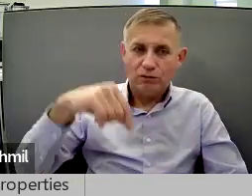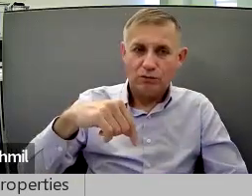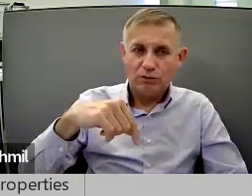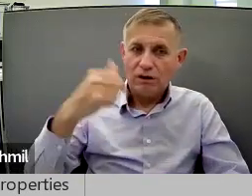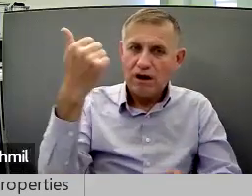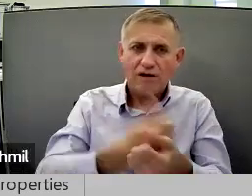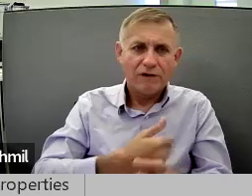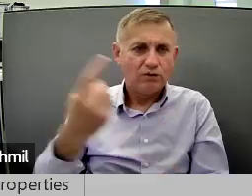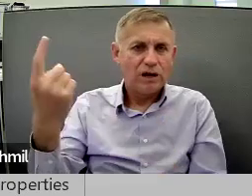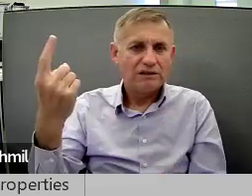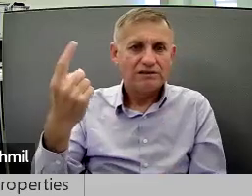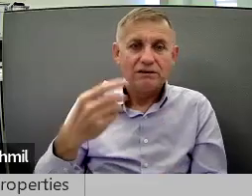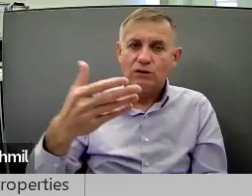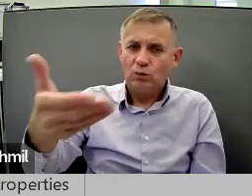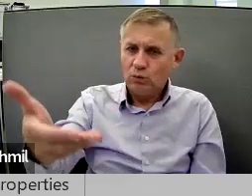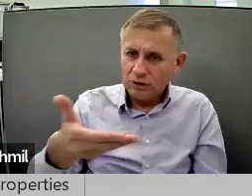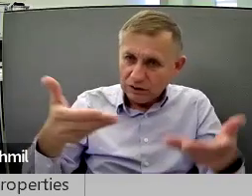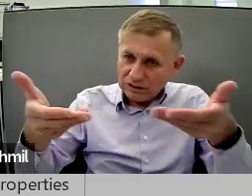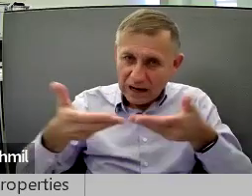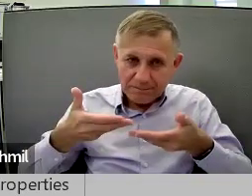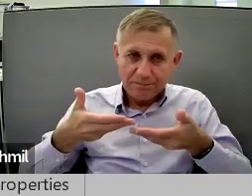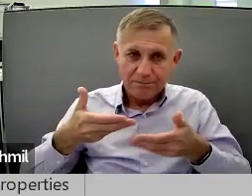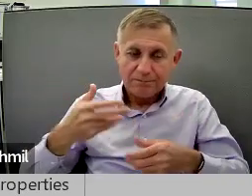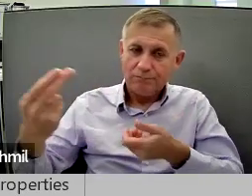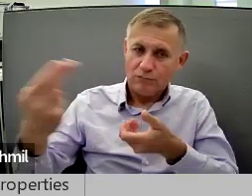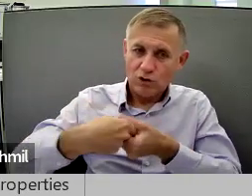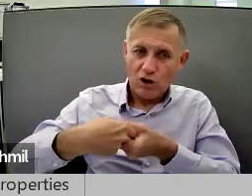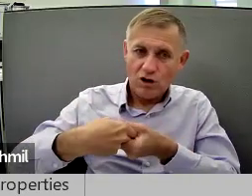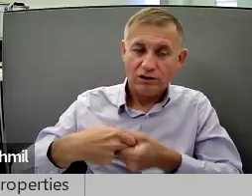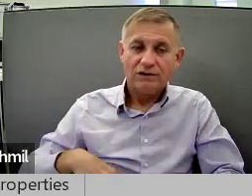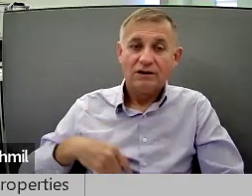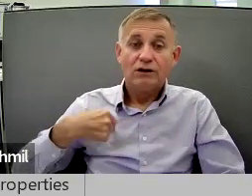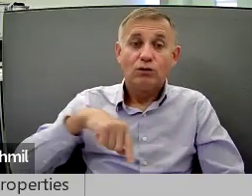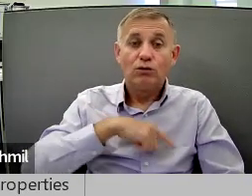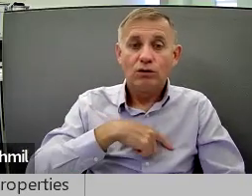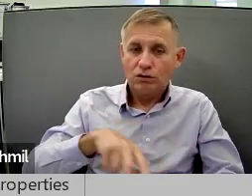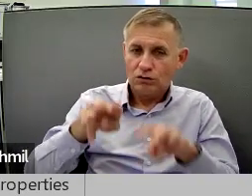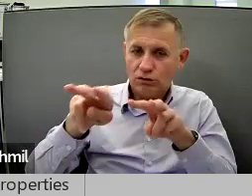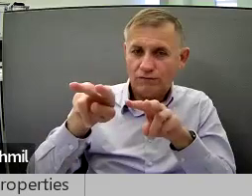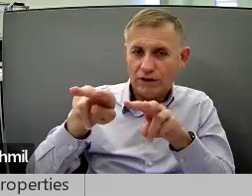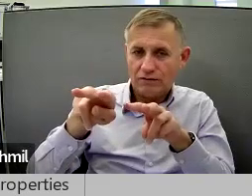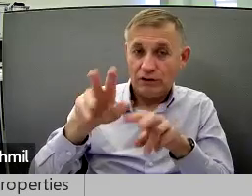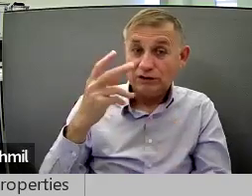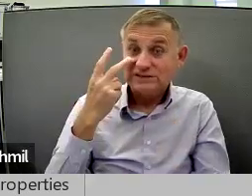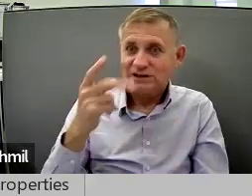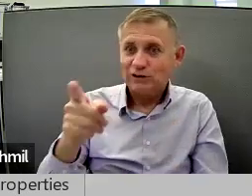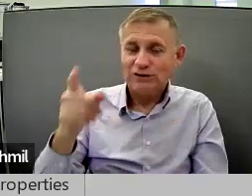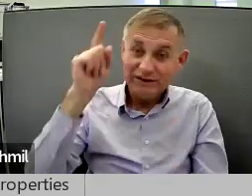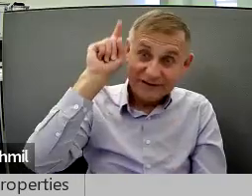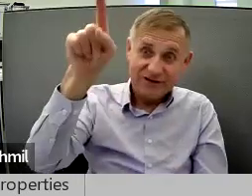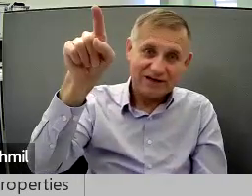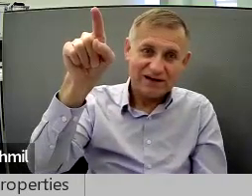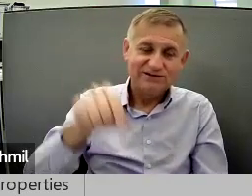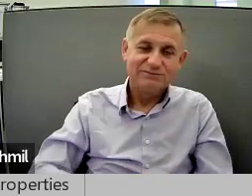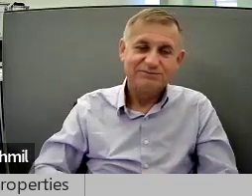barbecue that everyone is welcome to join. We look forward to seeing you